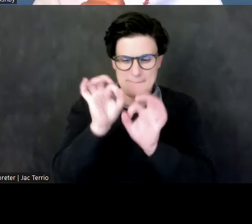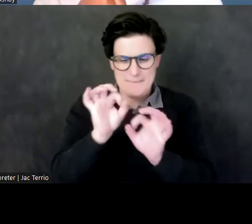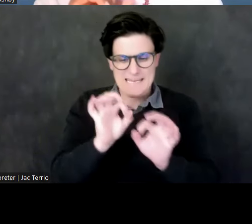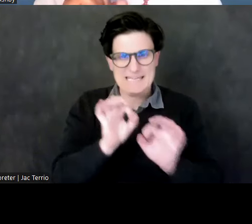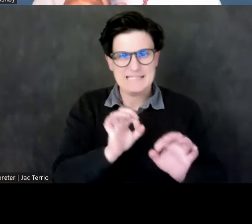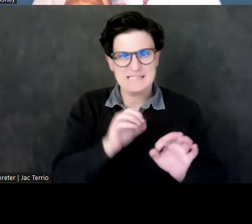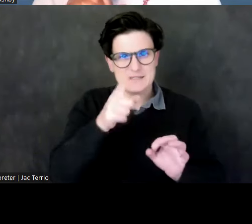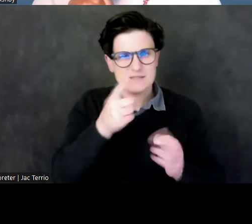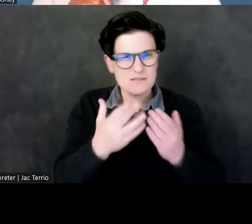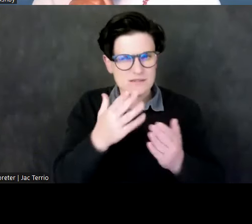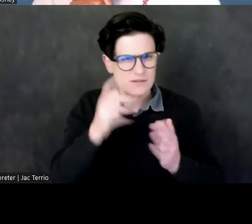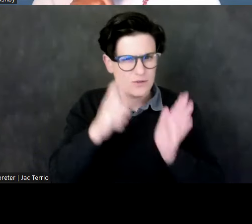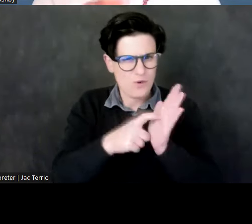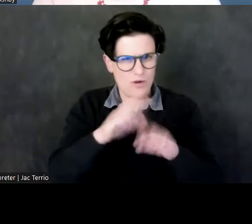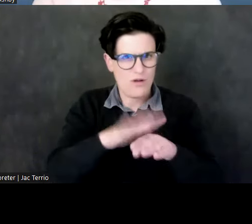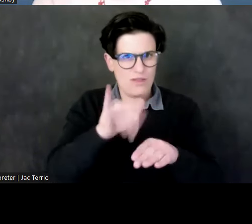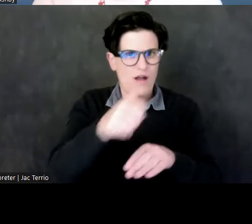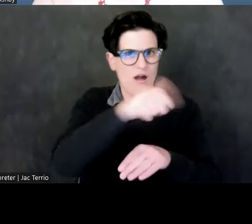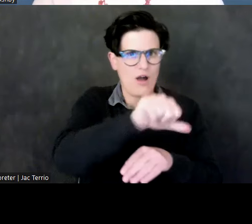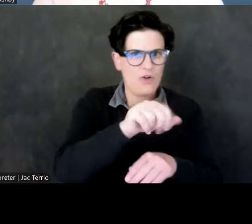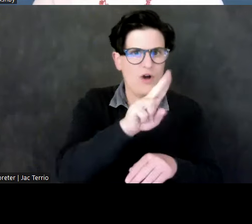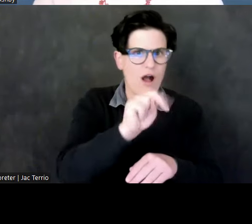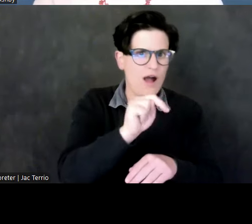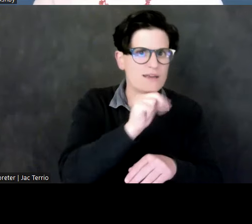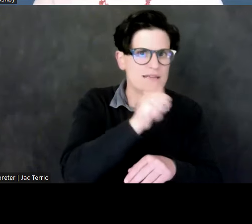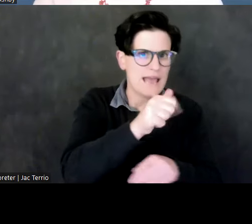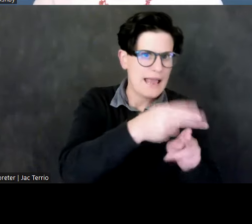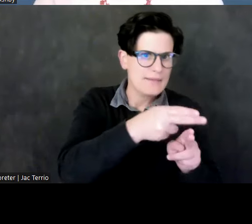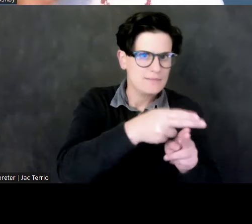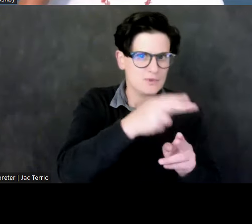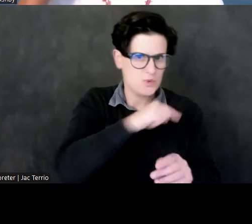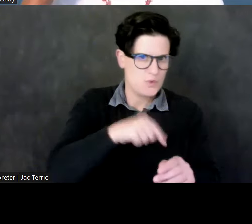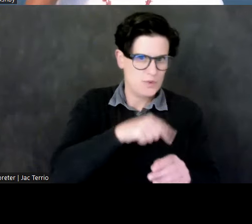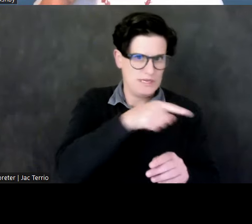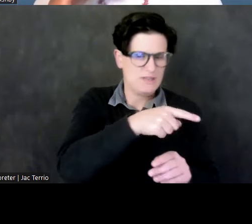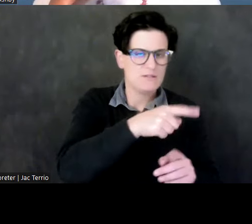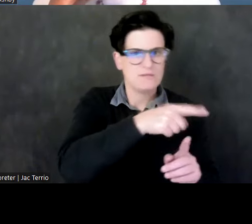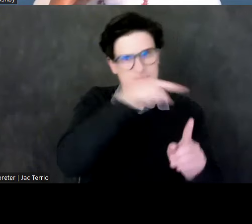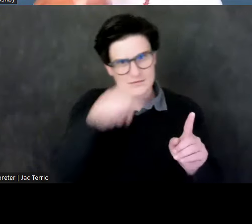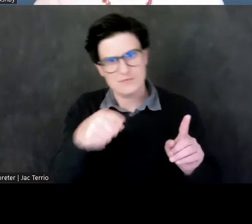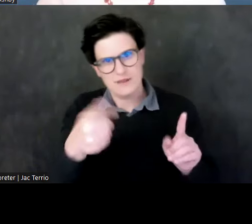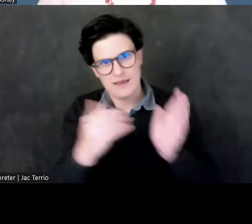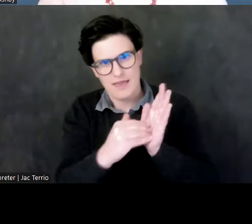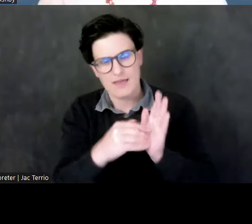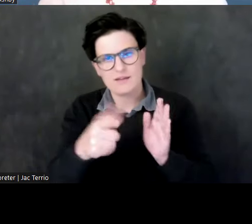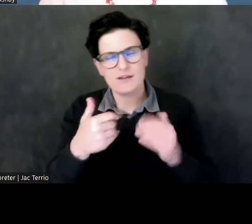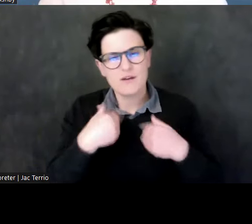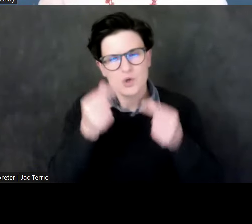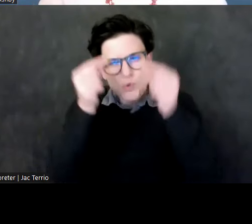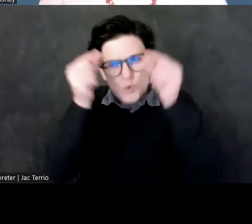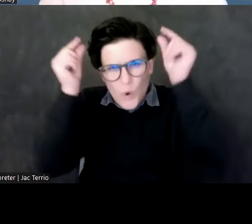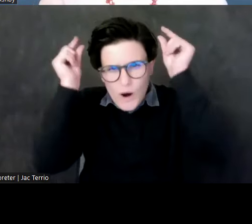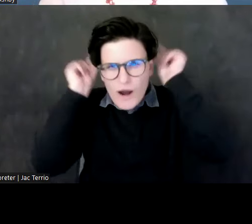unnamed queen that I showed you first. She also still has that short hair, the rearing